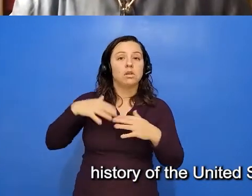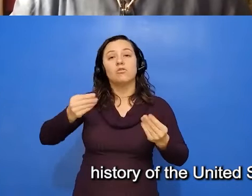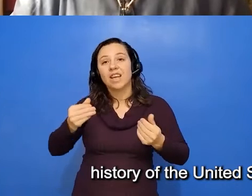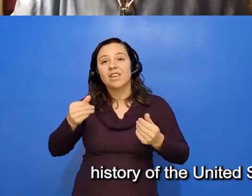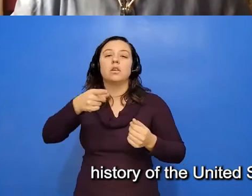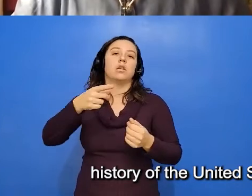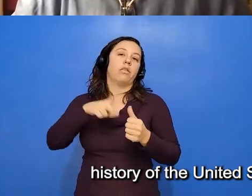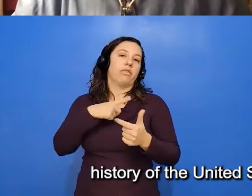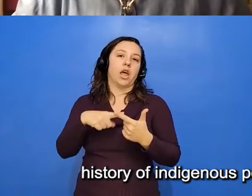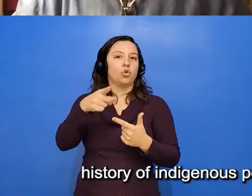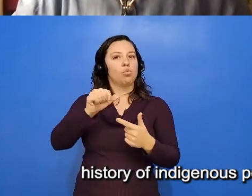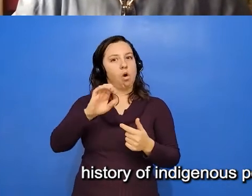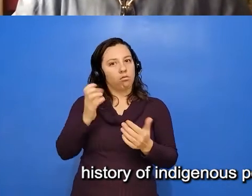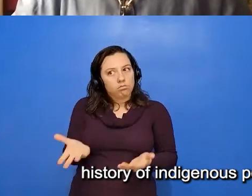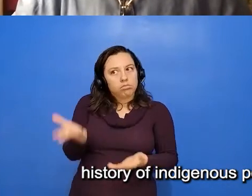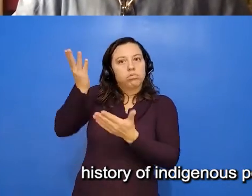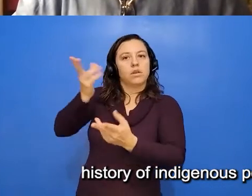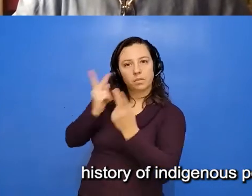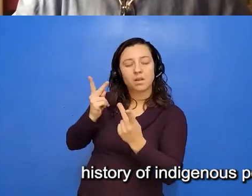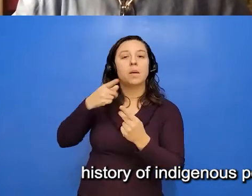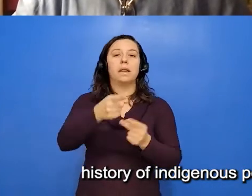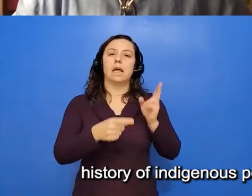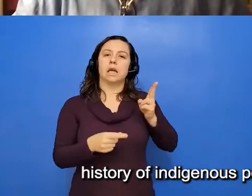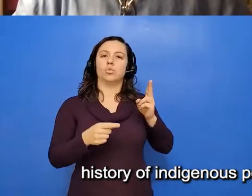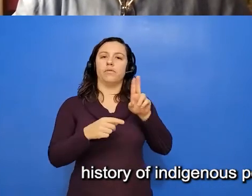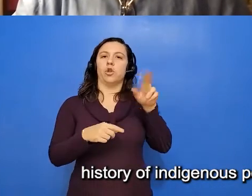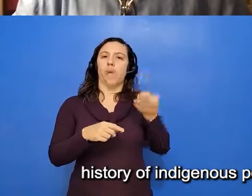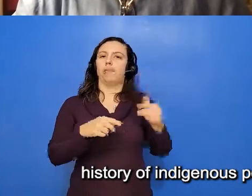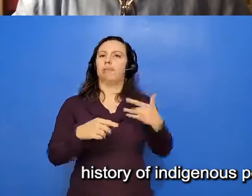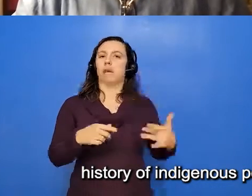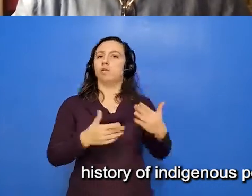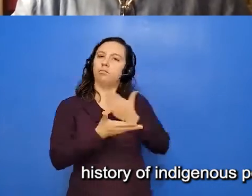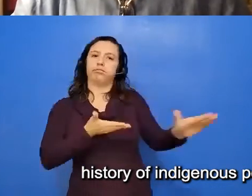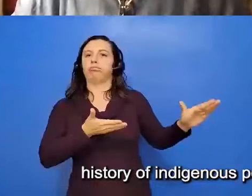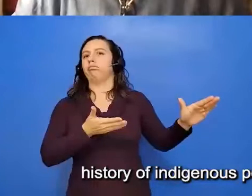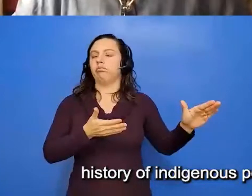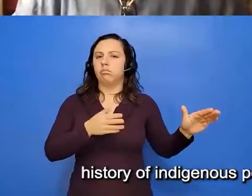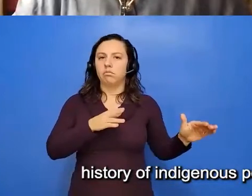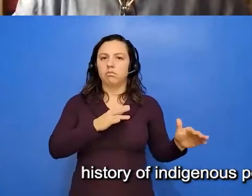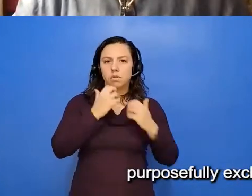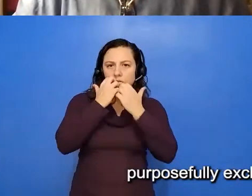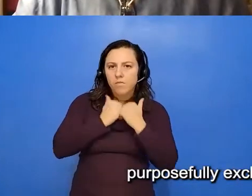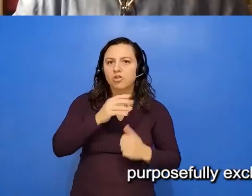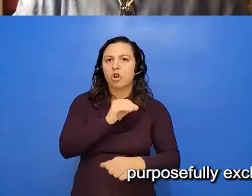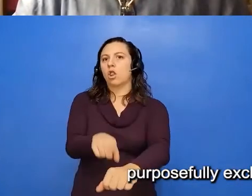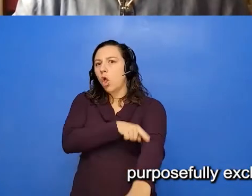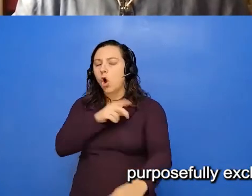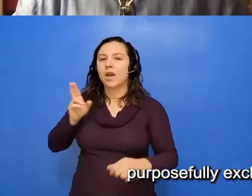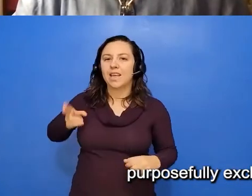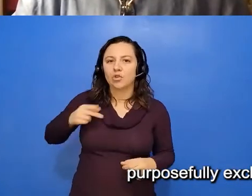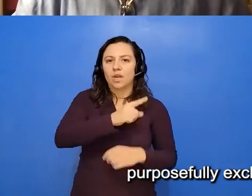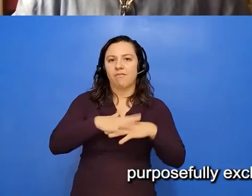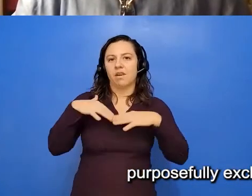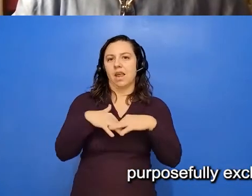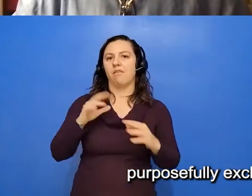States erases the rich and long history of indigenous people that have on our land and purposefully